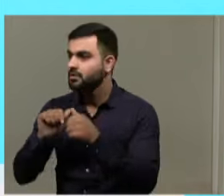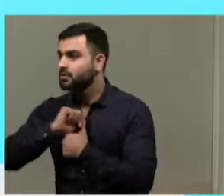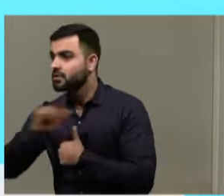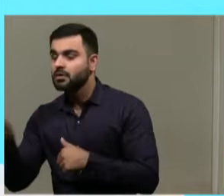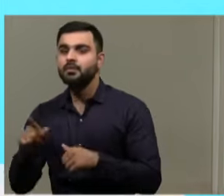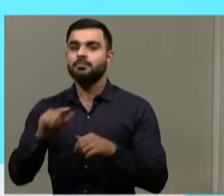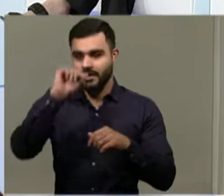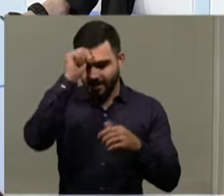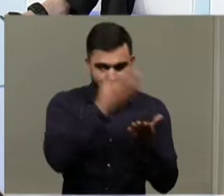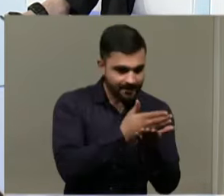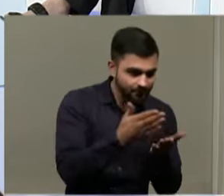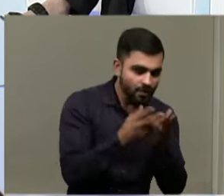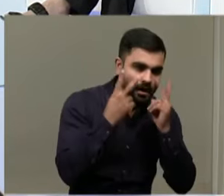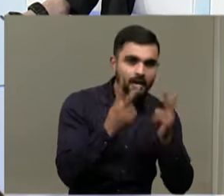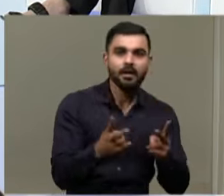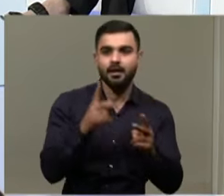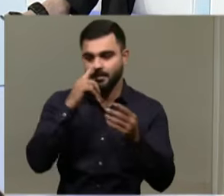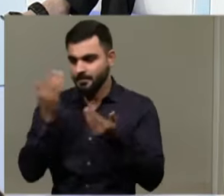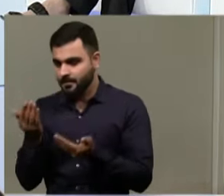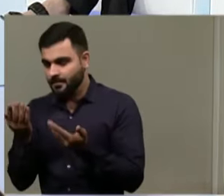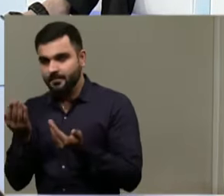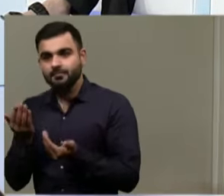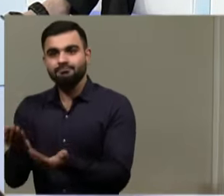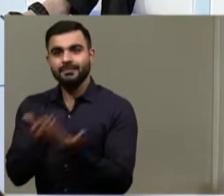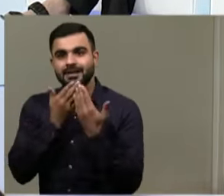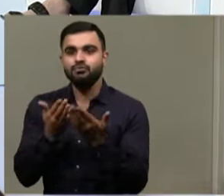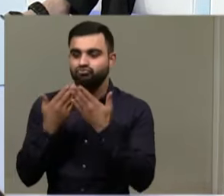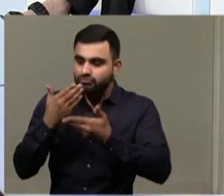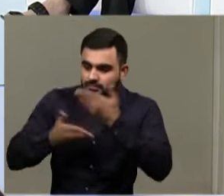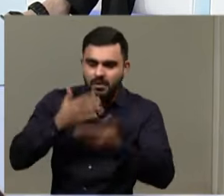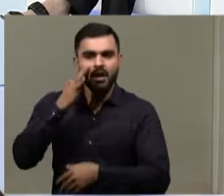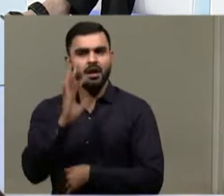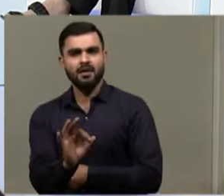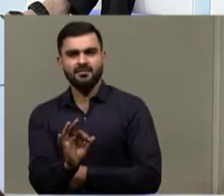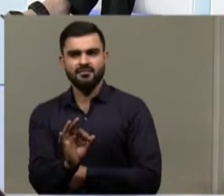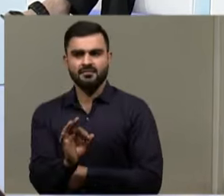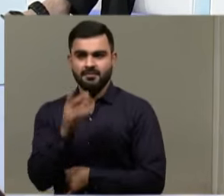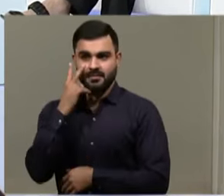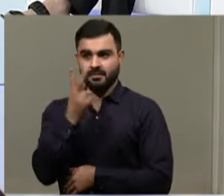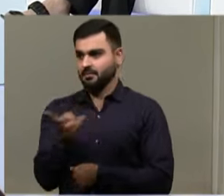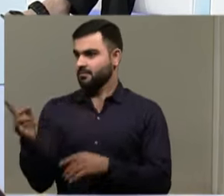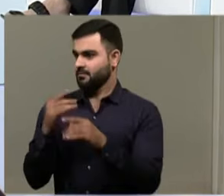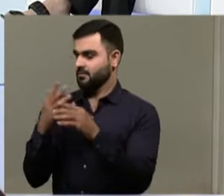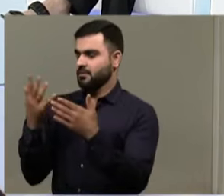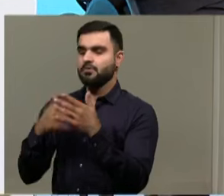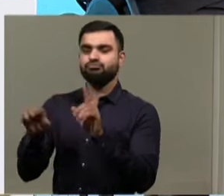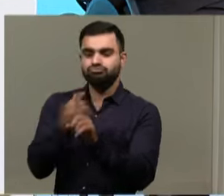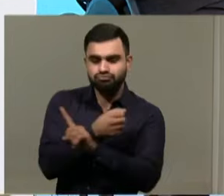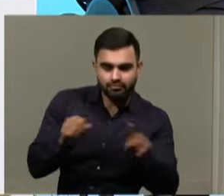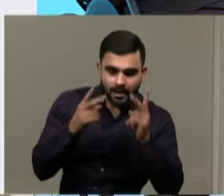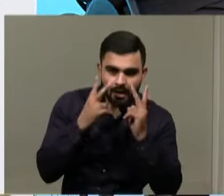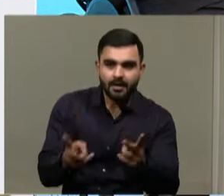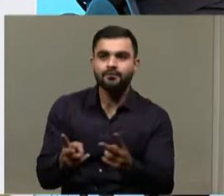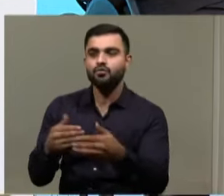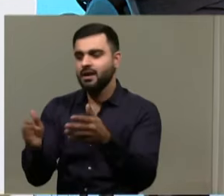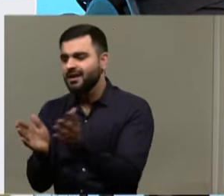see Swachh Bharata Abhyan, see Beti Bachao, Beti Padhao. These are all very important. You you saw campaigns on domestic violence, you saw campaigns